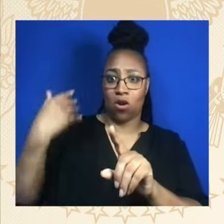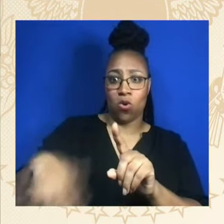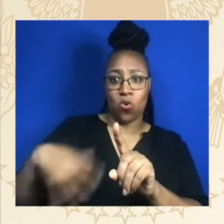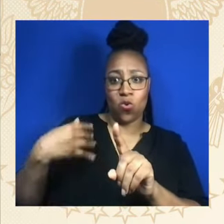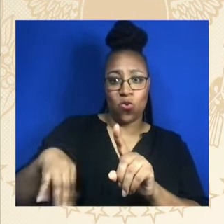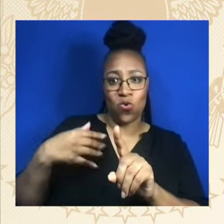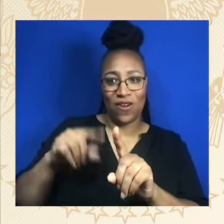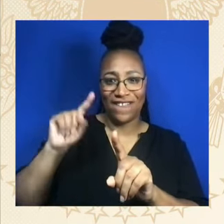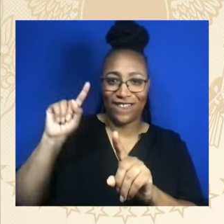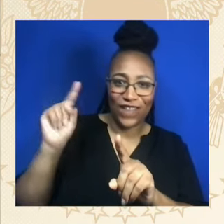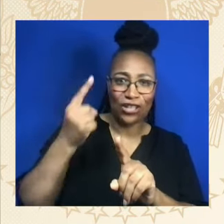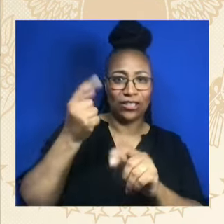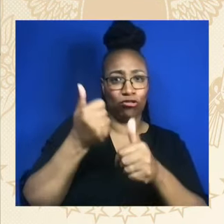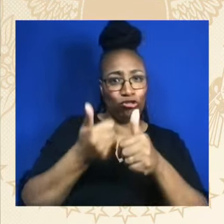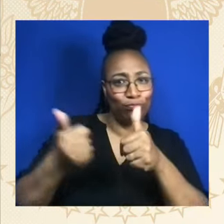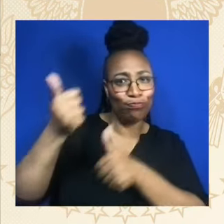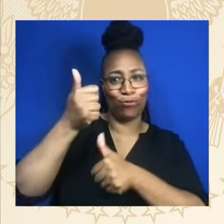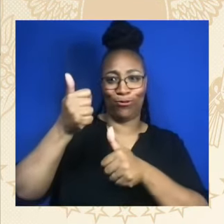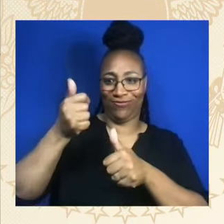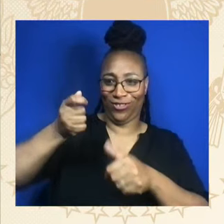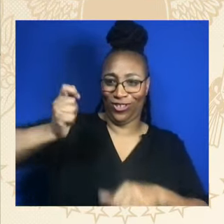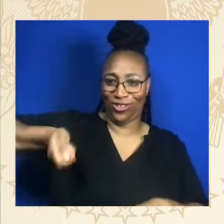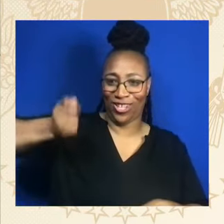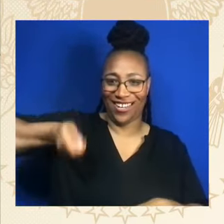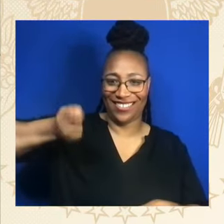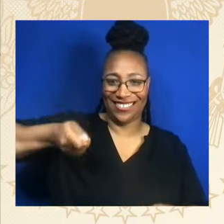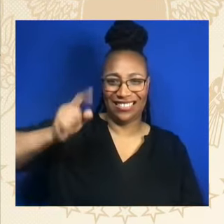a black woman to be Vice President of the United States of America.